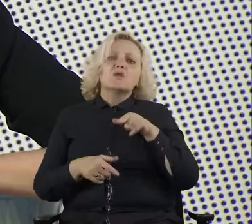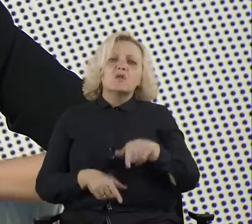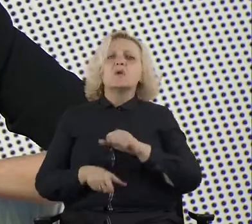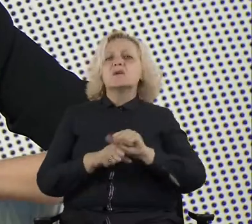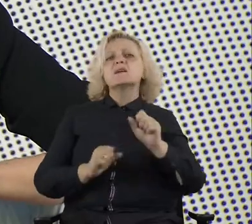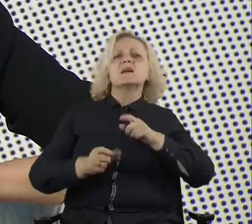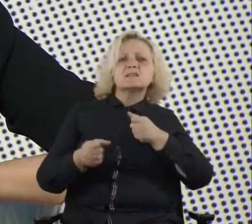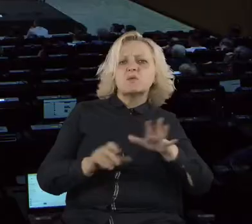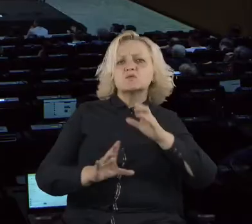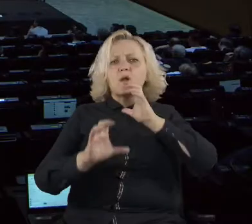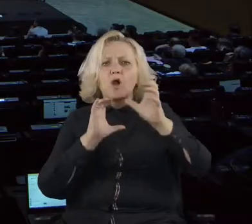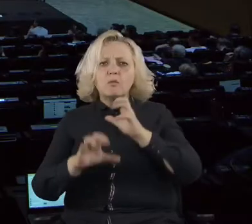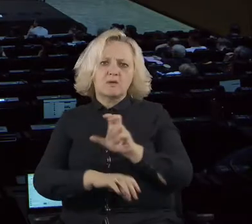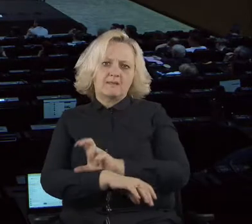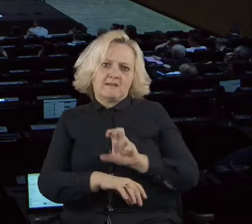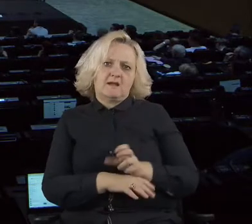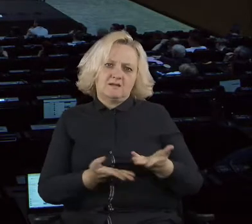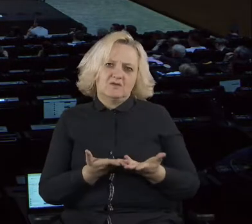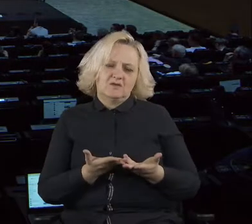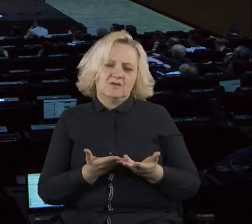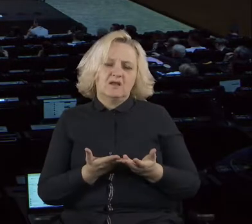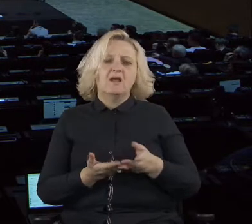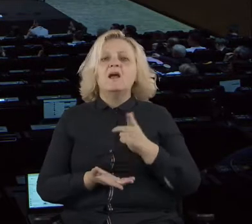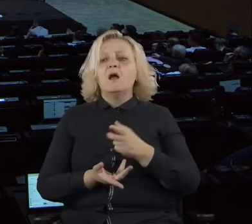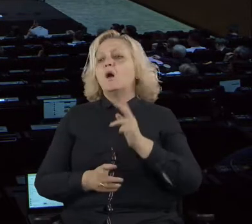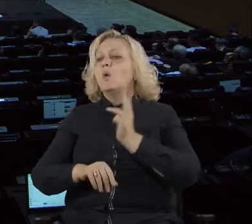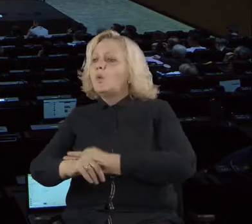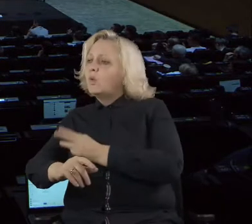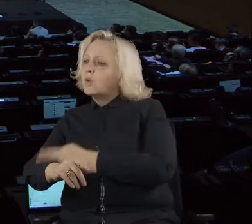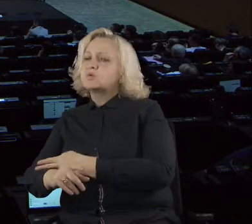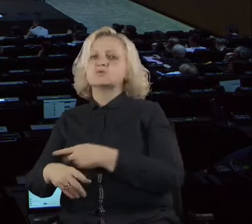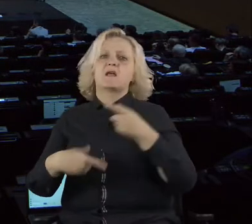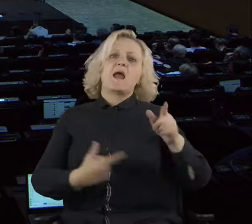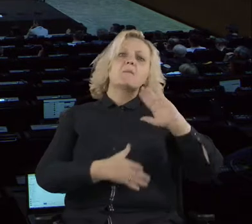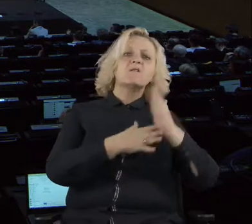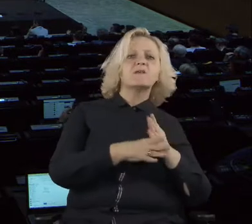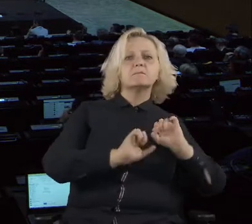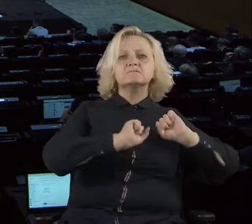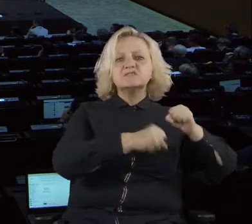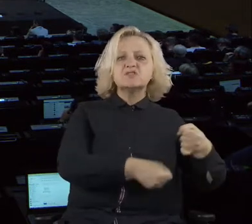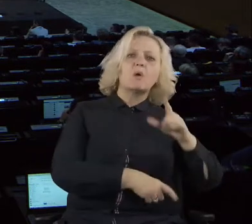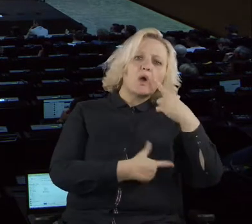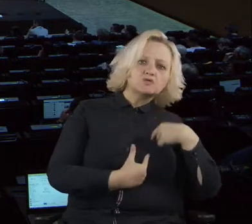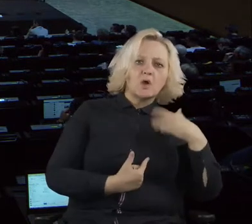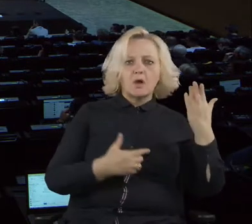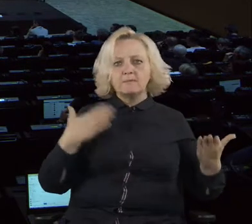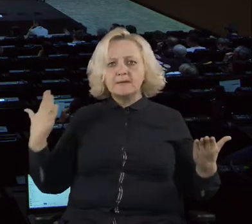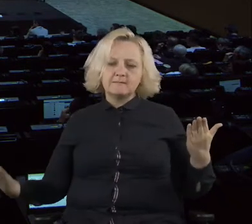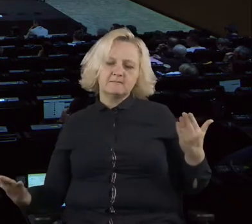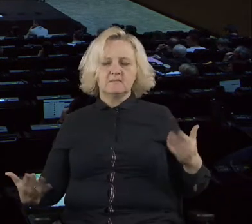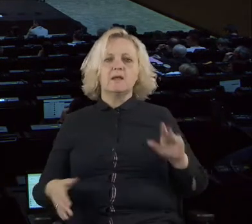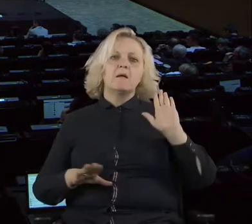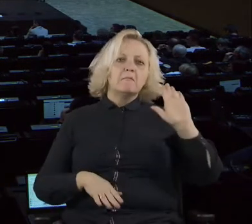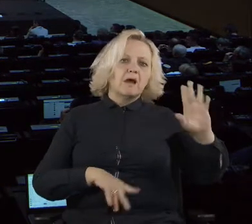Both public servants and business has stereotypes about each others. For example, when I'm talking to public